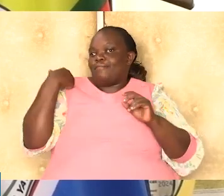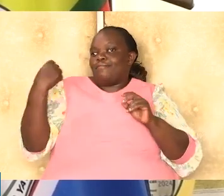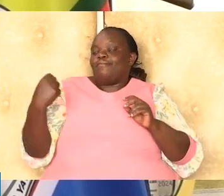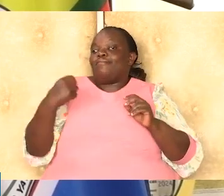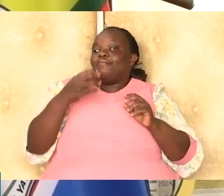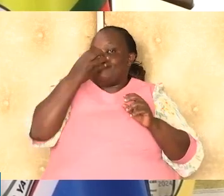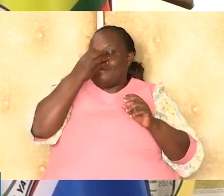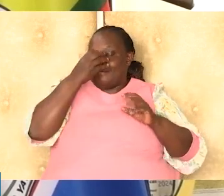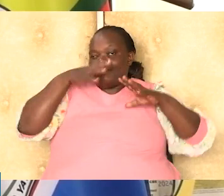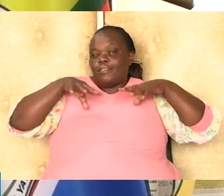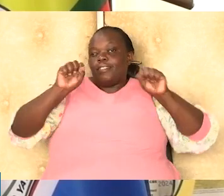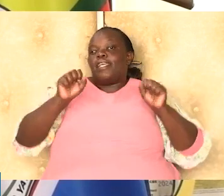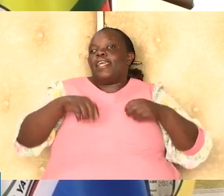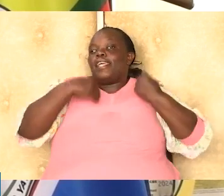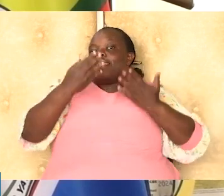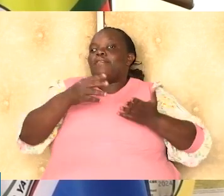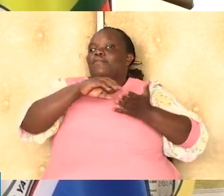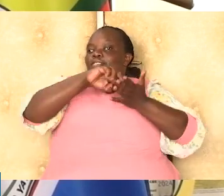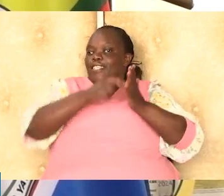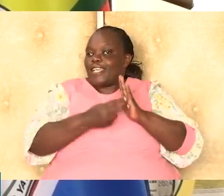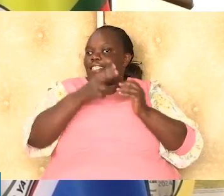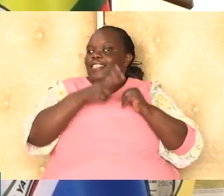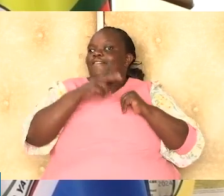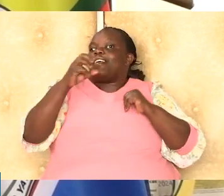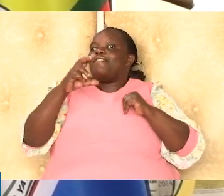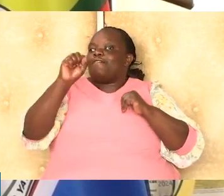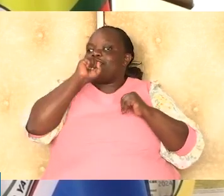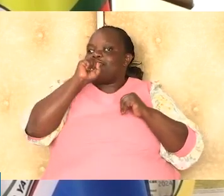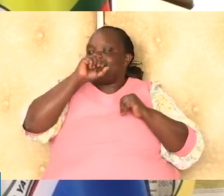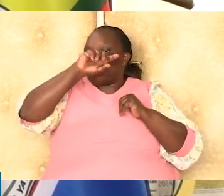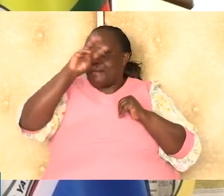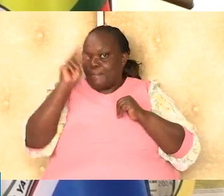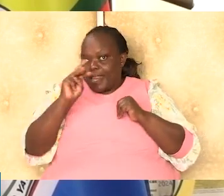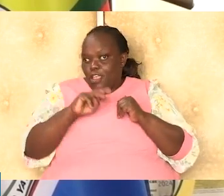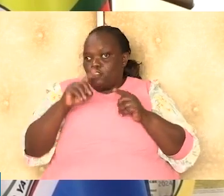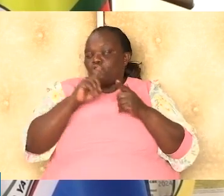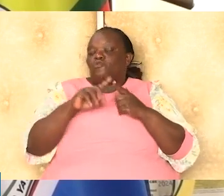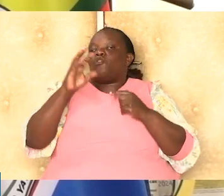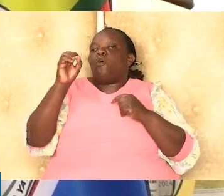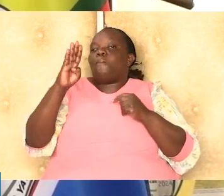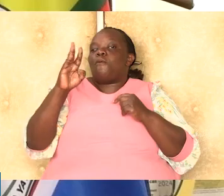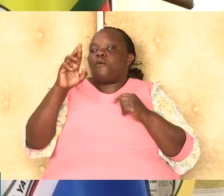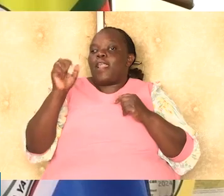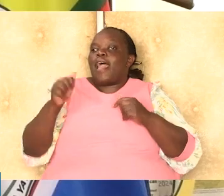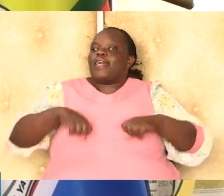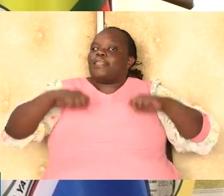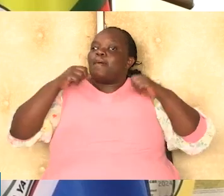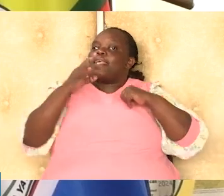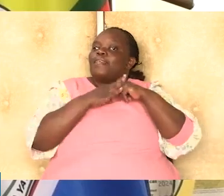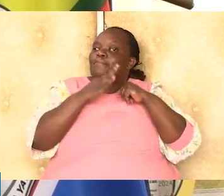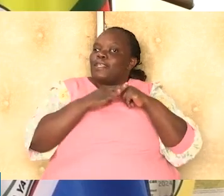Excellency President William Ruto presented a check of Kenya shilling 750 million to Carl Obura, chairman of the Kibra